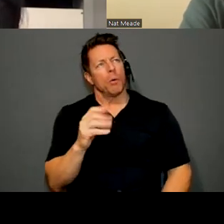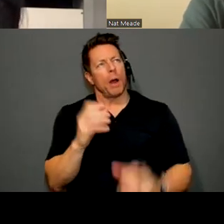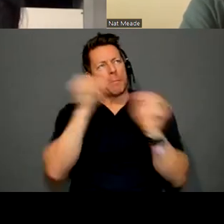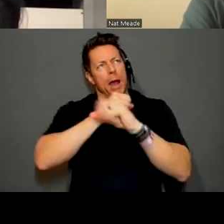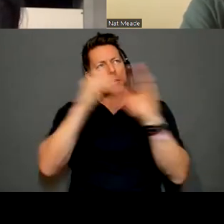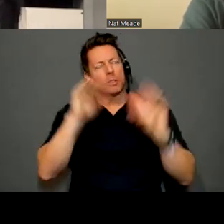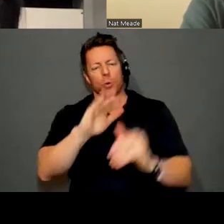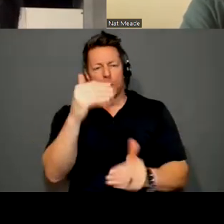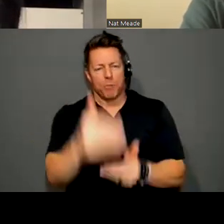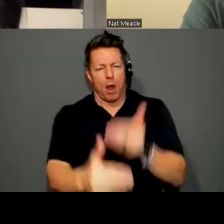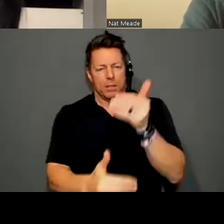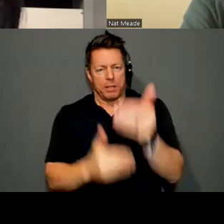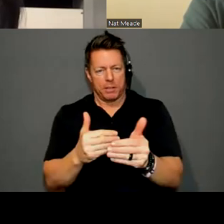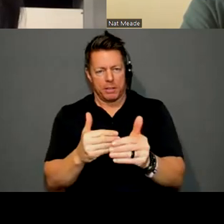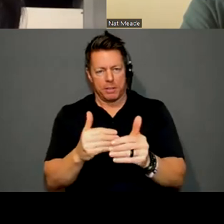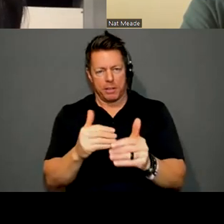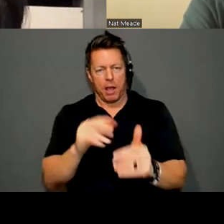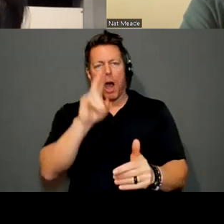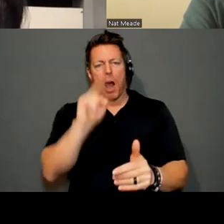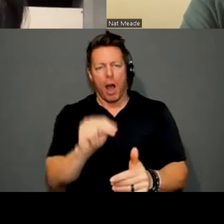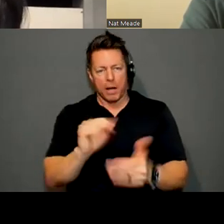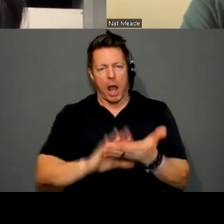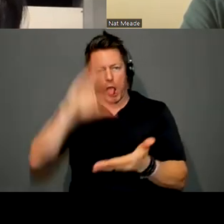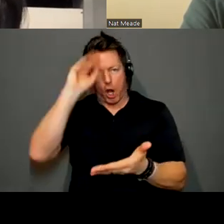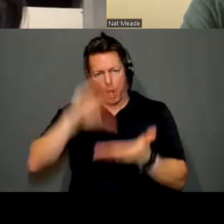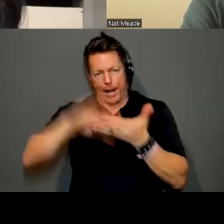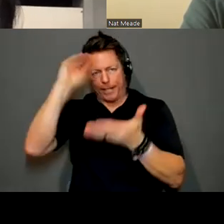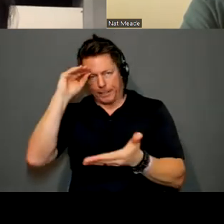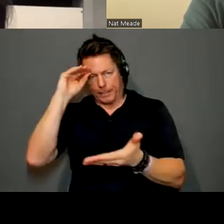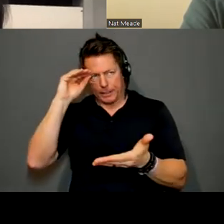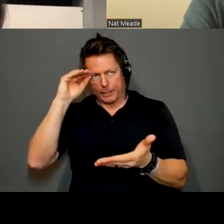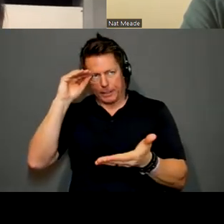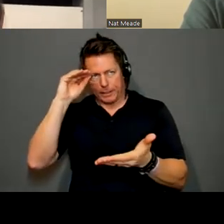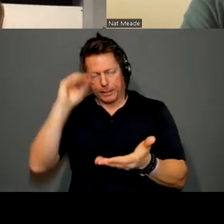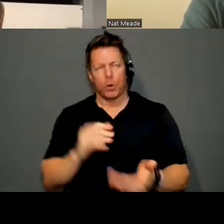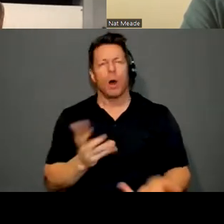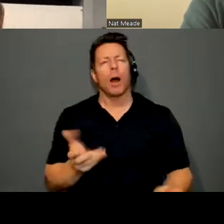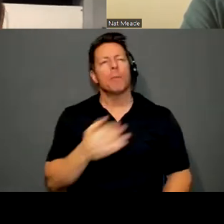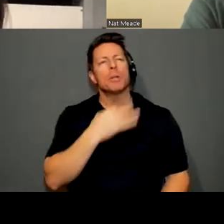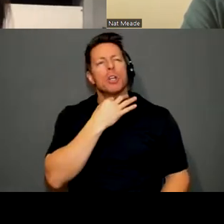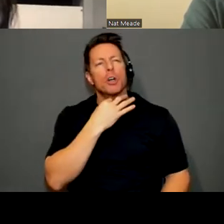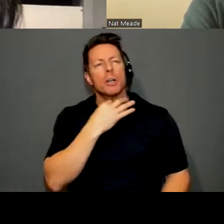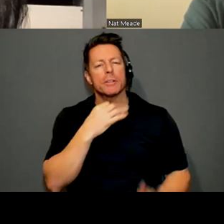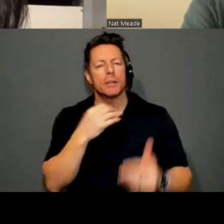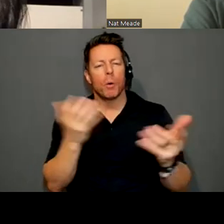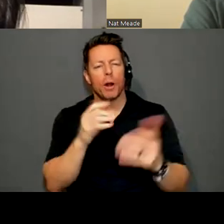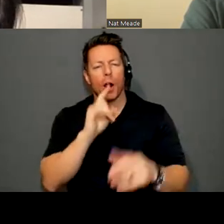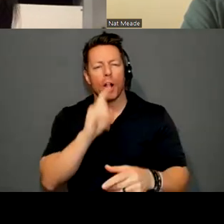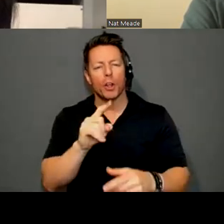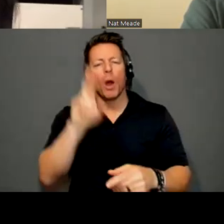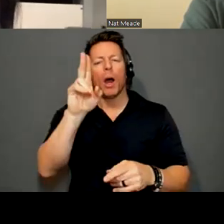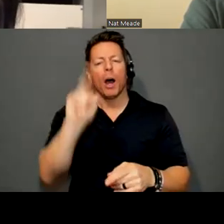process is unlearning as well. So, I'm curious, what are you unlearning these days?